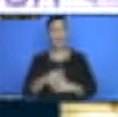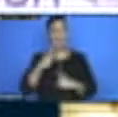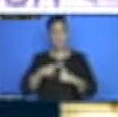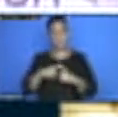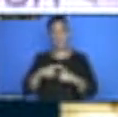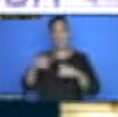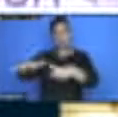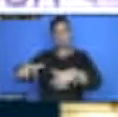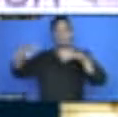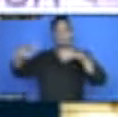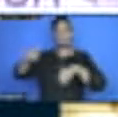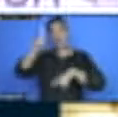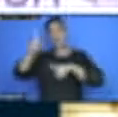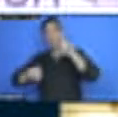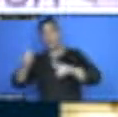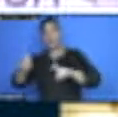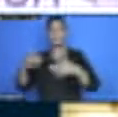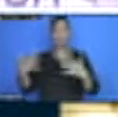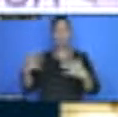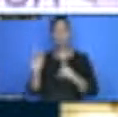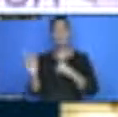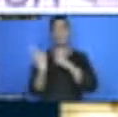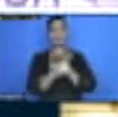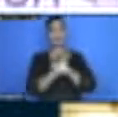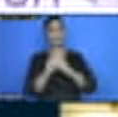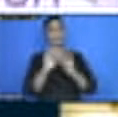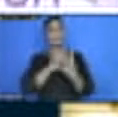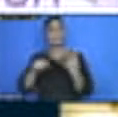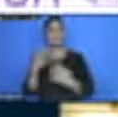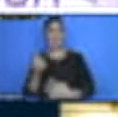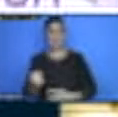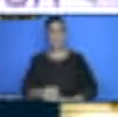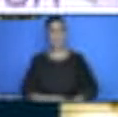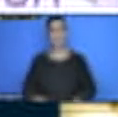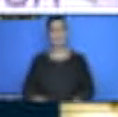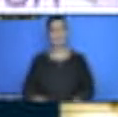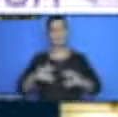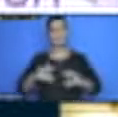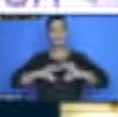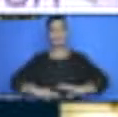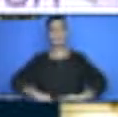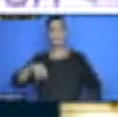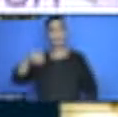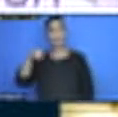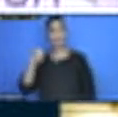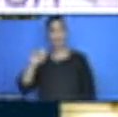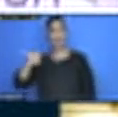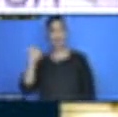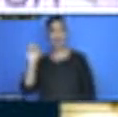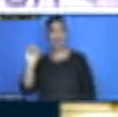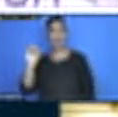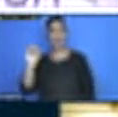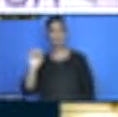reactions to the actions that have been proposed. So, Minister Moyo, you have the floor for two to three minutes.